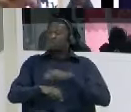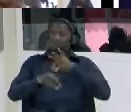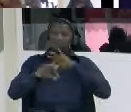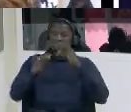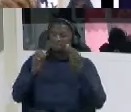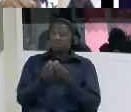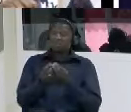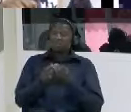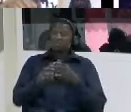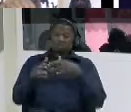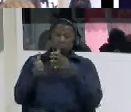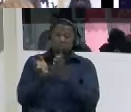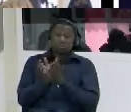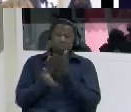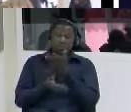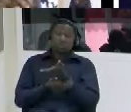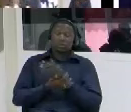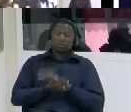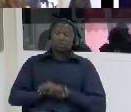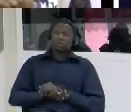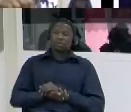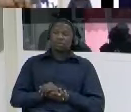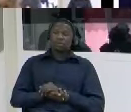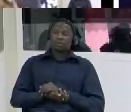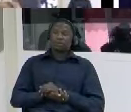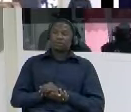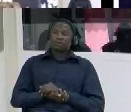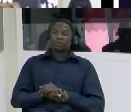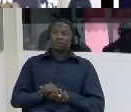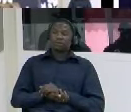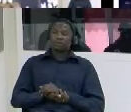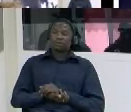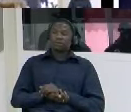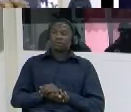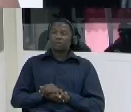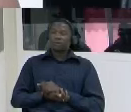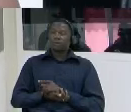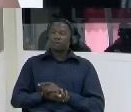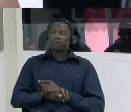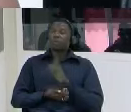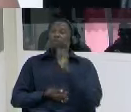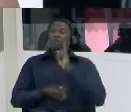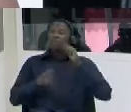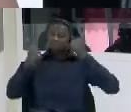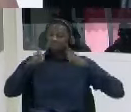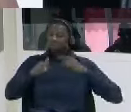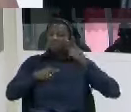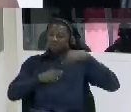just a prelude of what was to happen um later on exactly